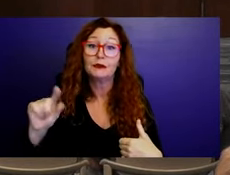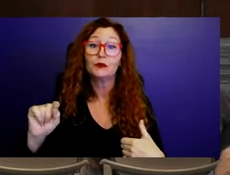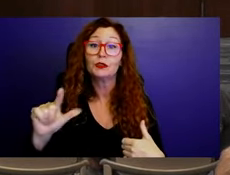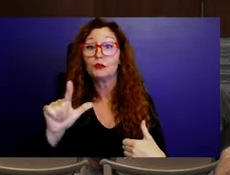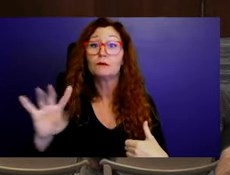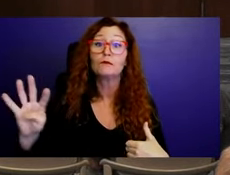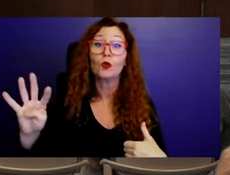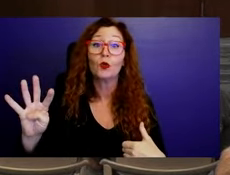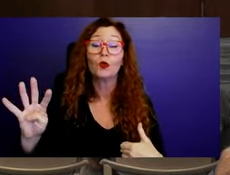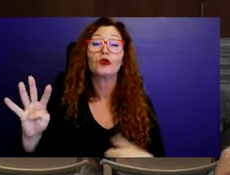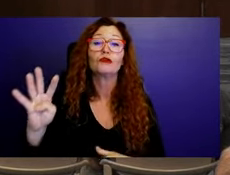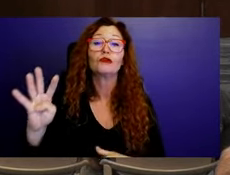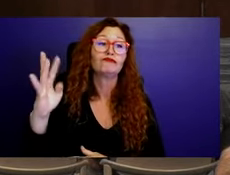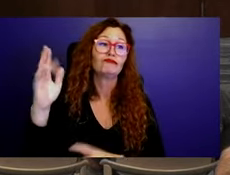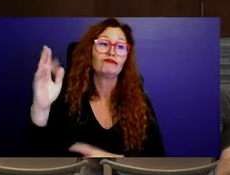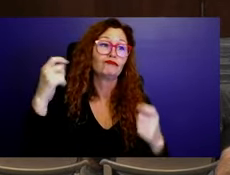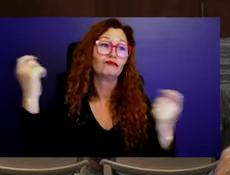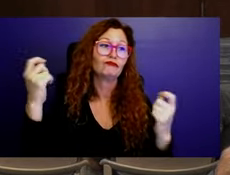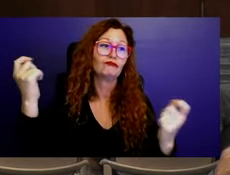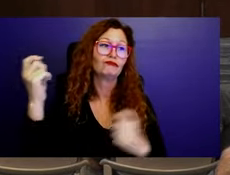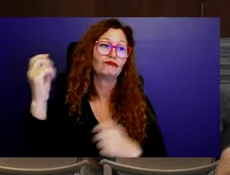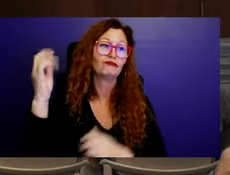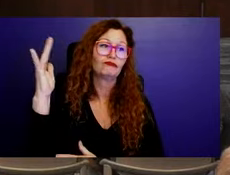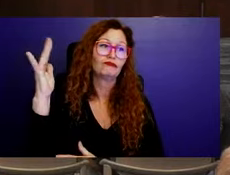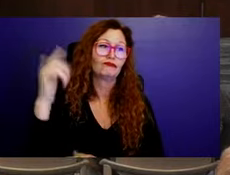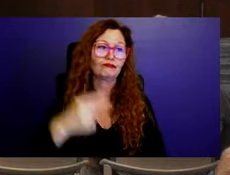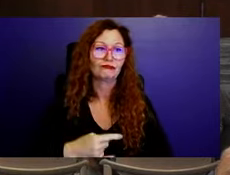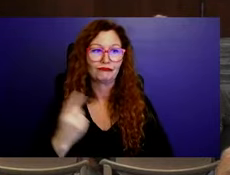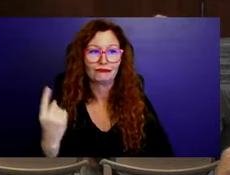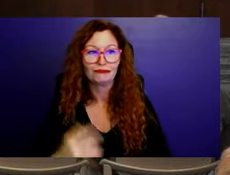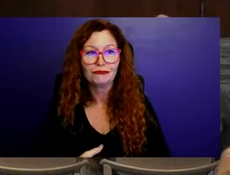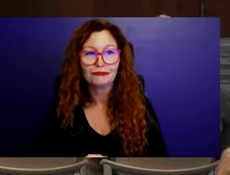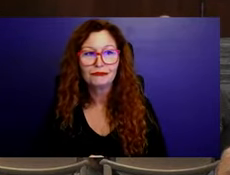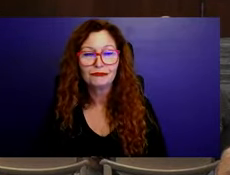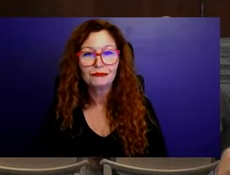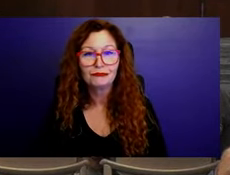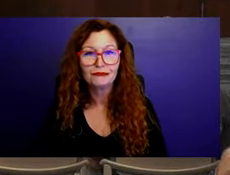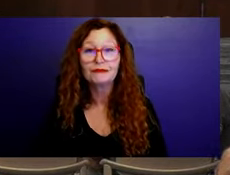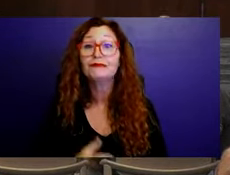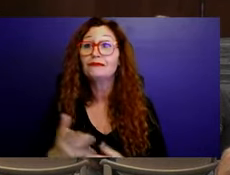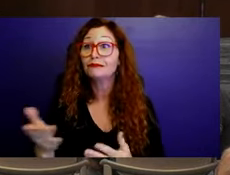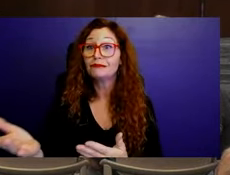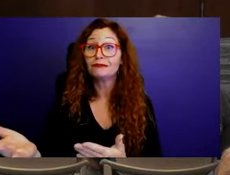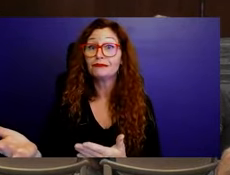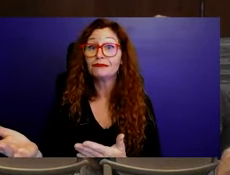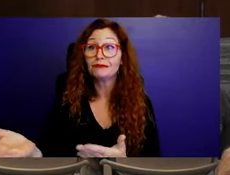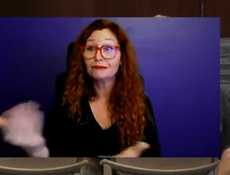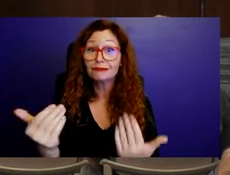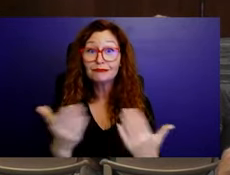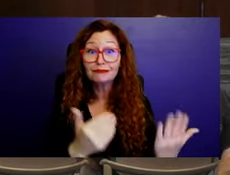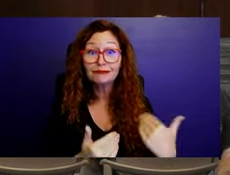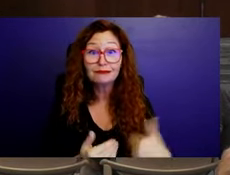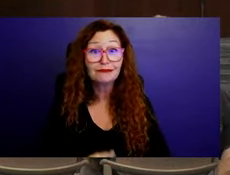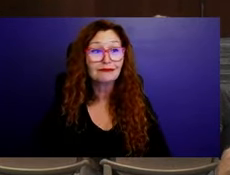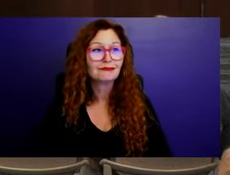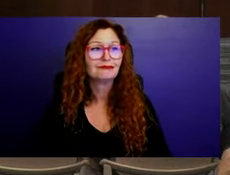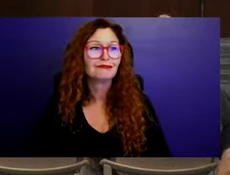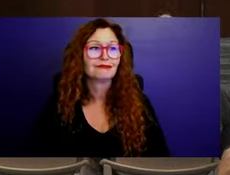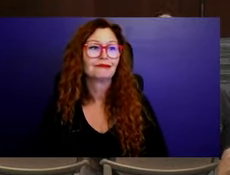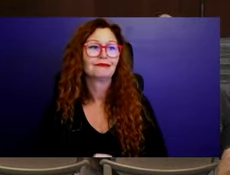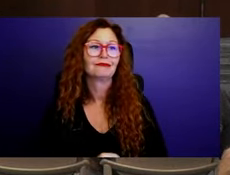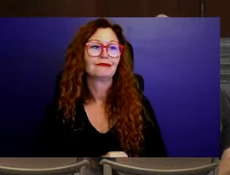Linda and Patricia, I'm going to come down, and if you'd like to say a few words to tell us more about your event and what's going to happen and how people